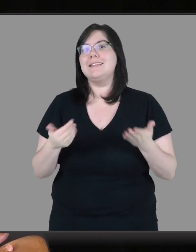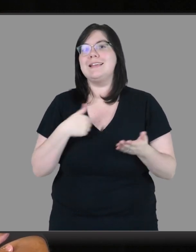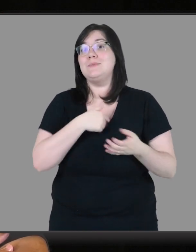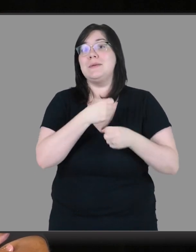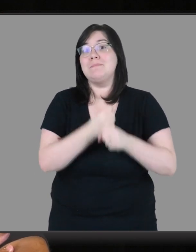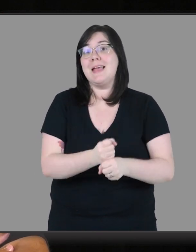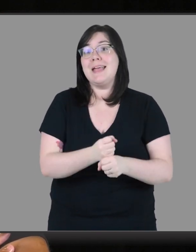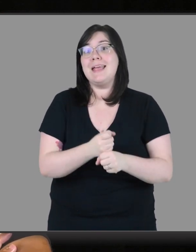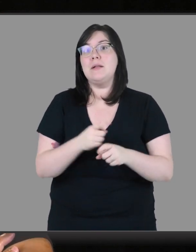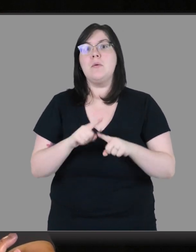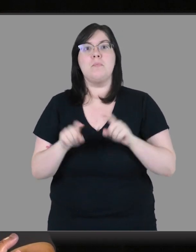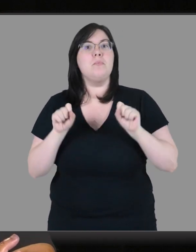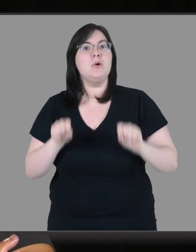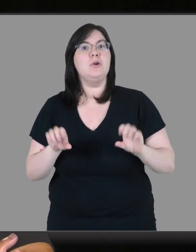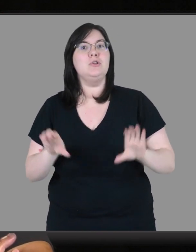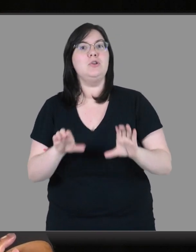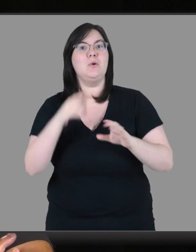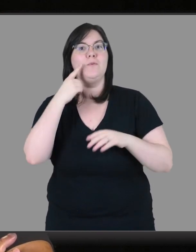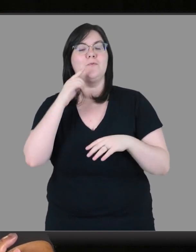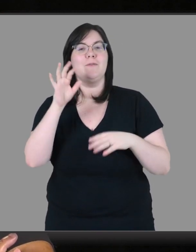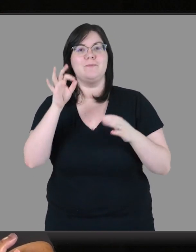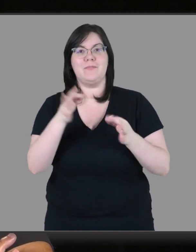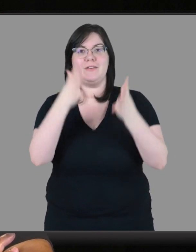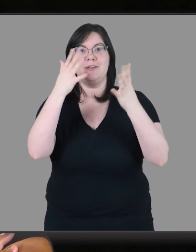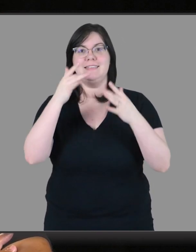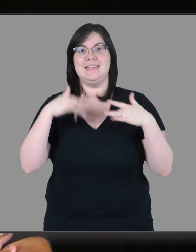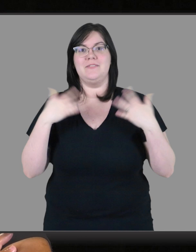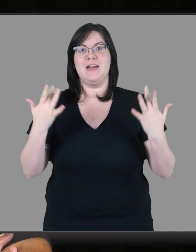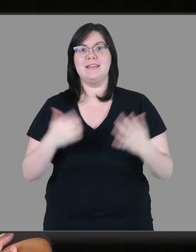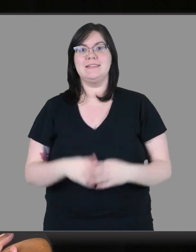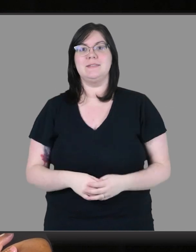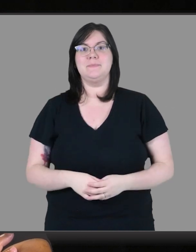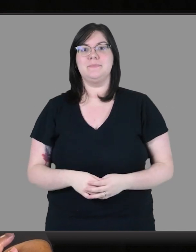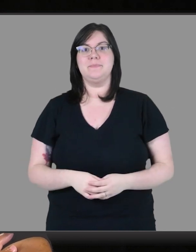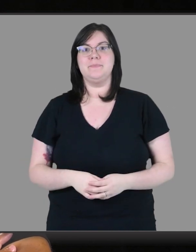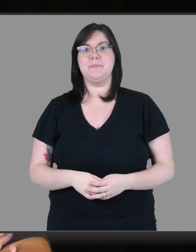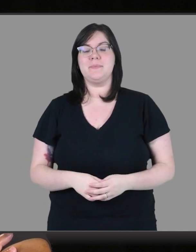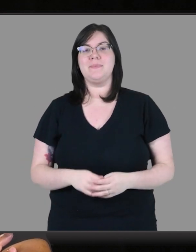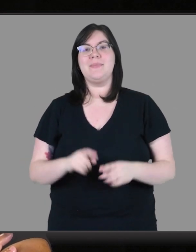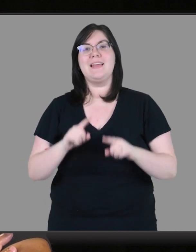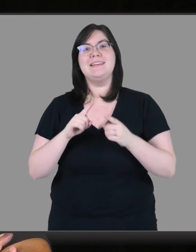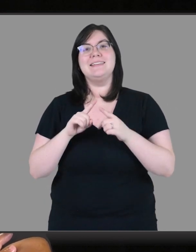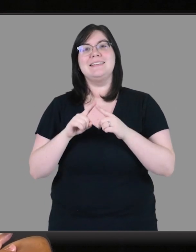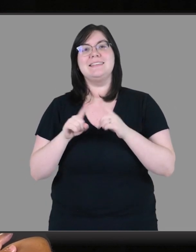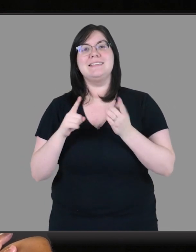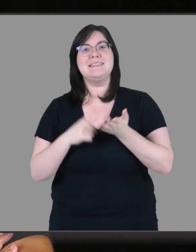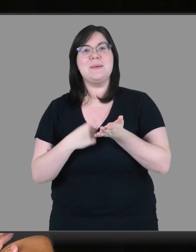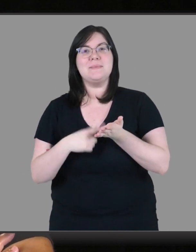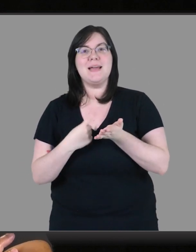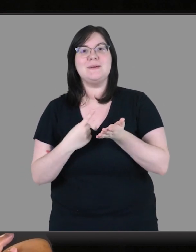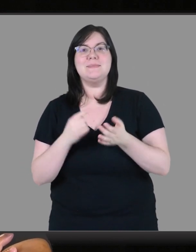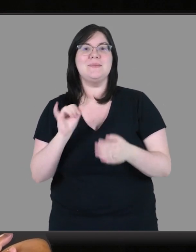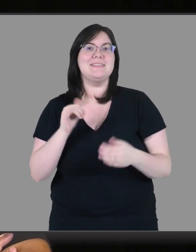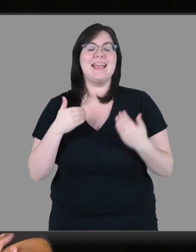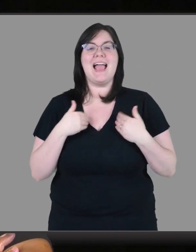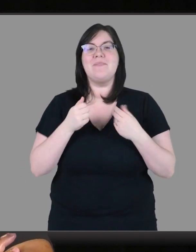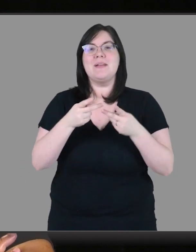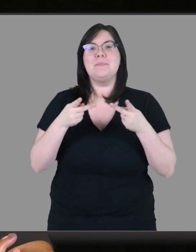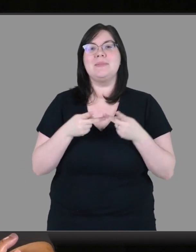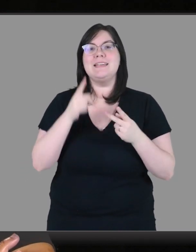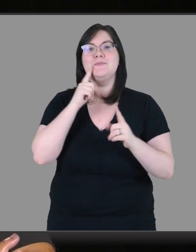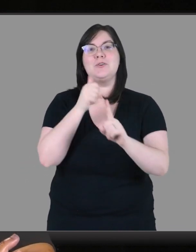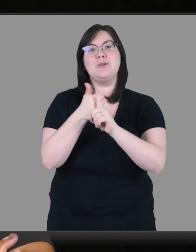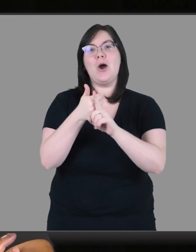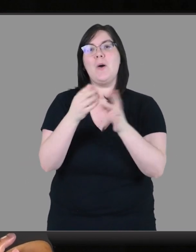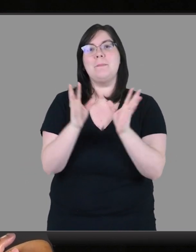Not just, you know, some things we made, you know, we could do for, you know, for fundraising events. But sometimes it's just like, here's a